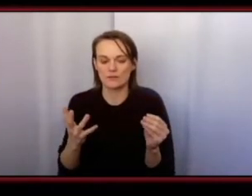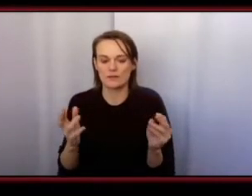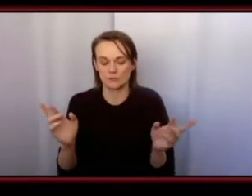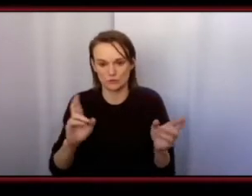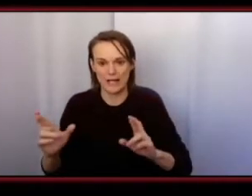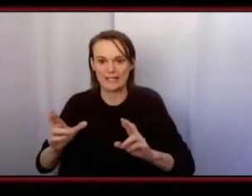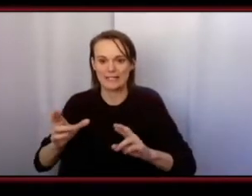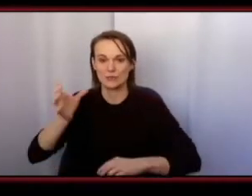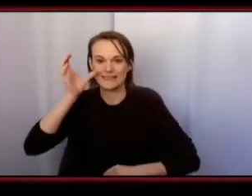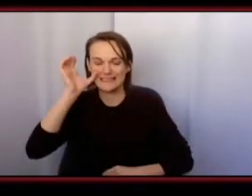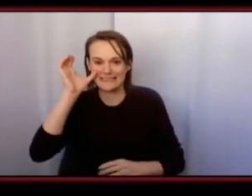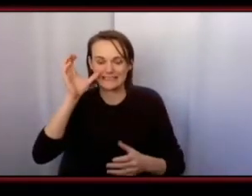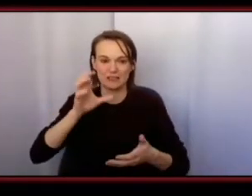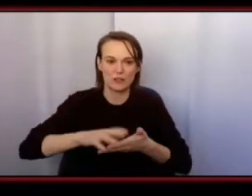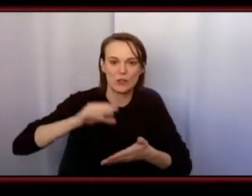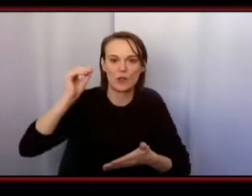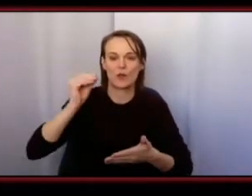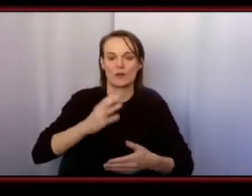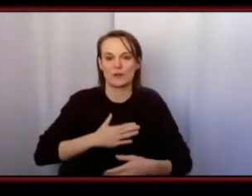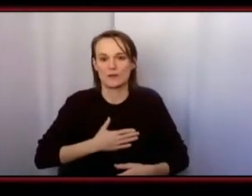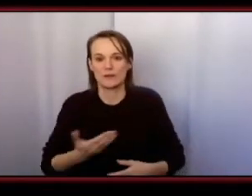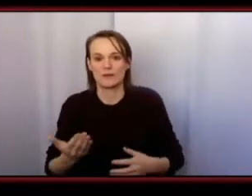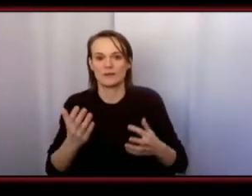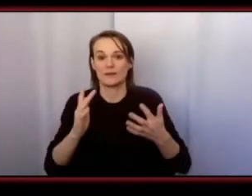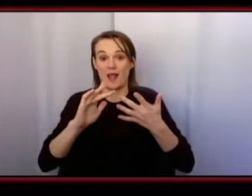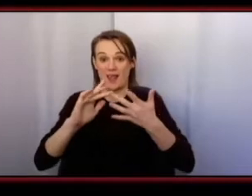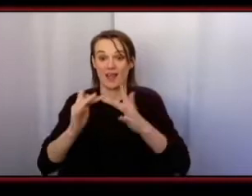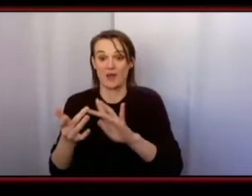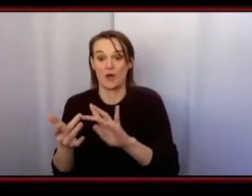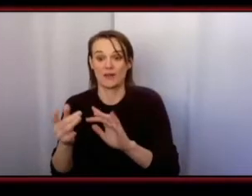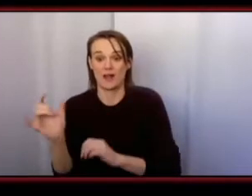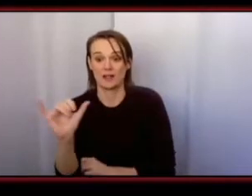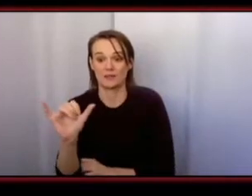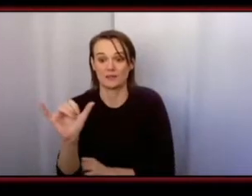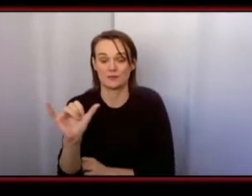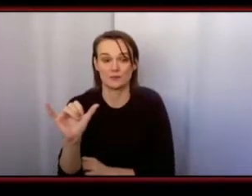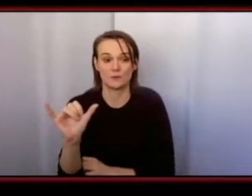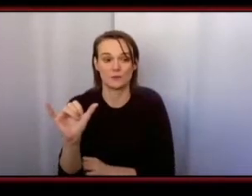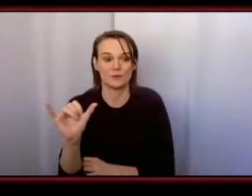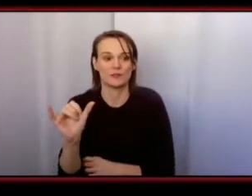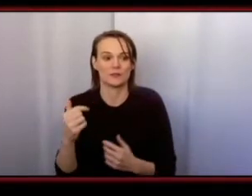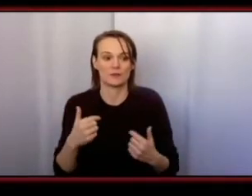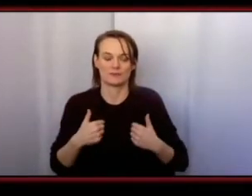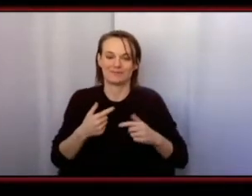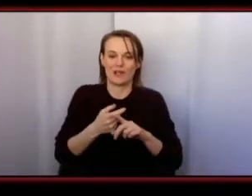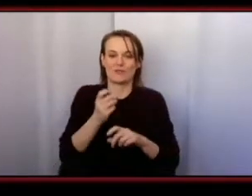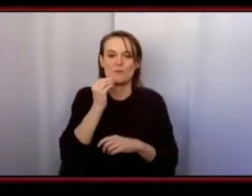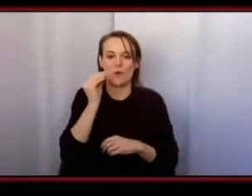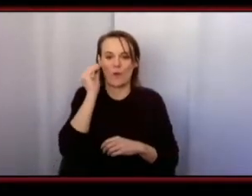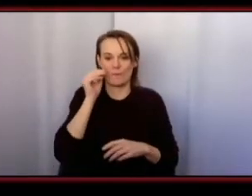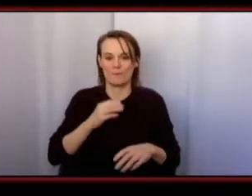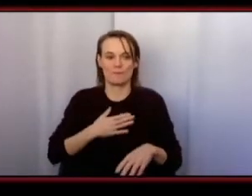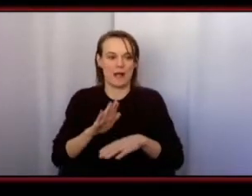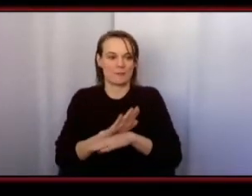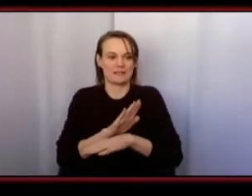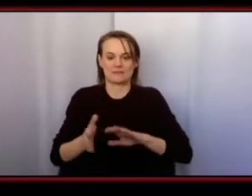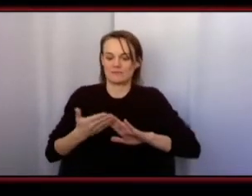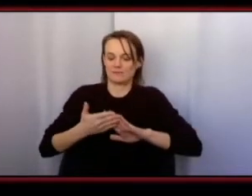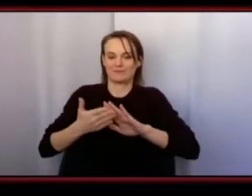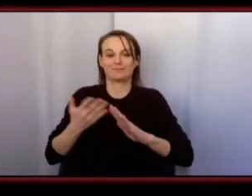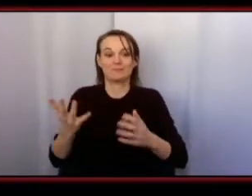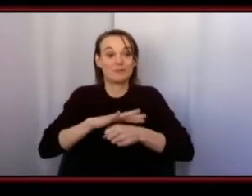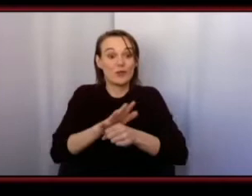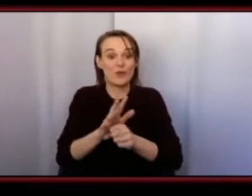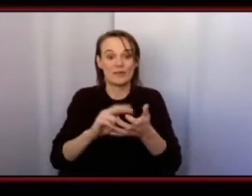listen and learn and do things online so that really helped me build my business because i could do it from home so i think that's the thing about covet